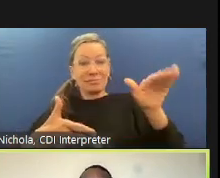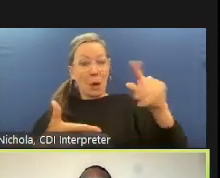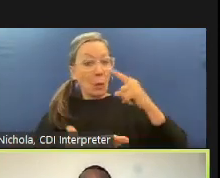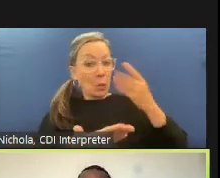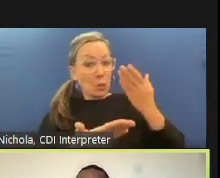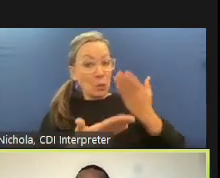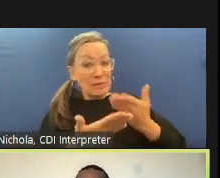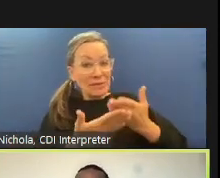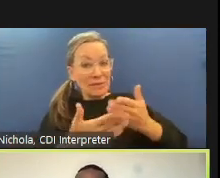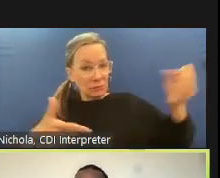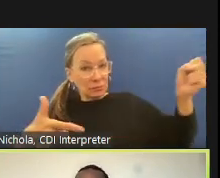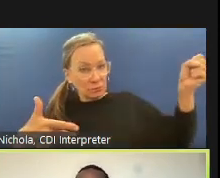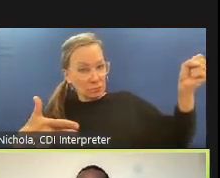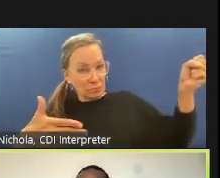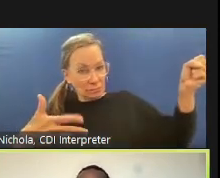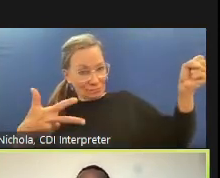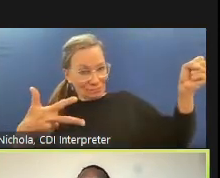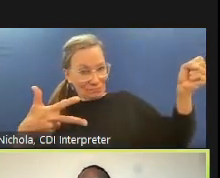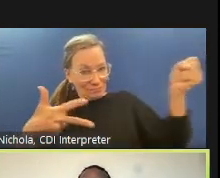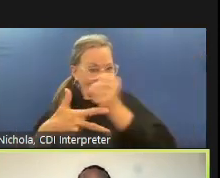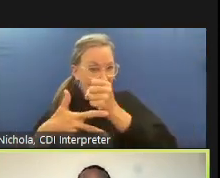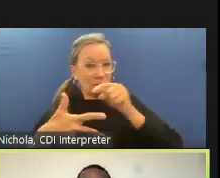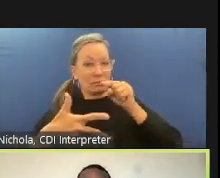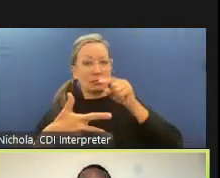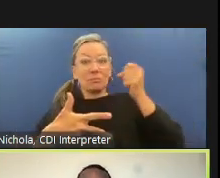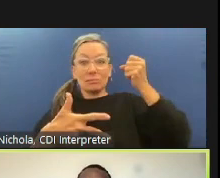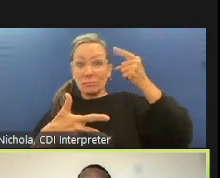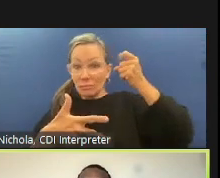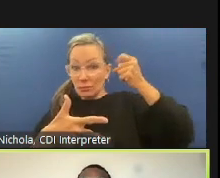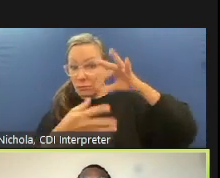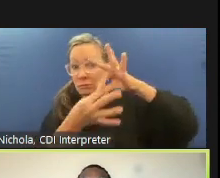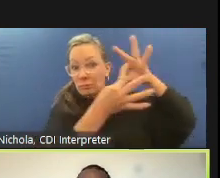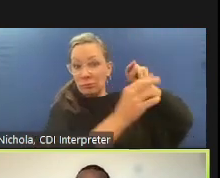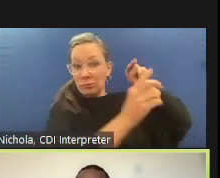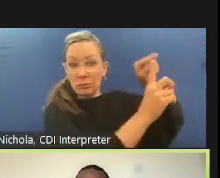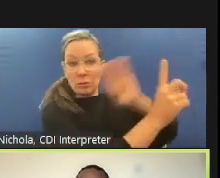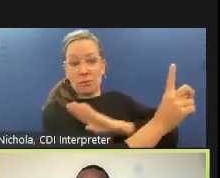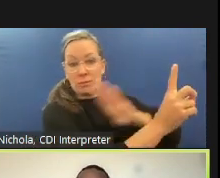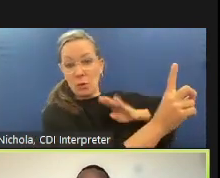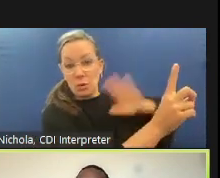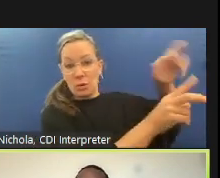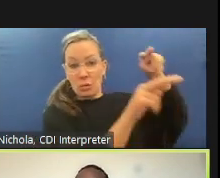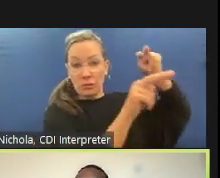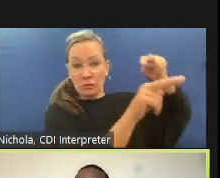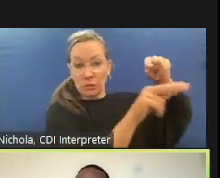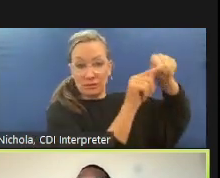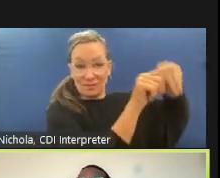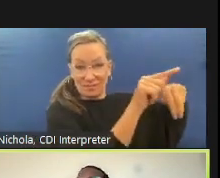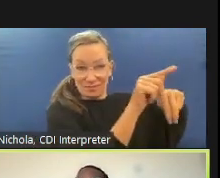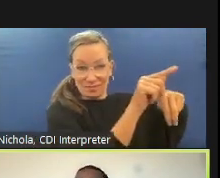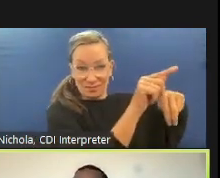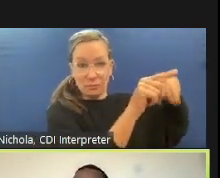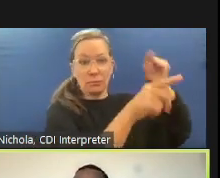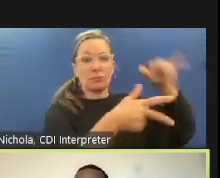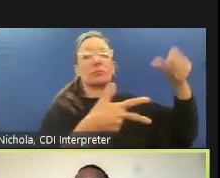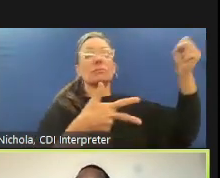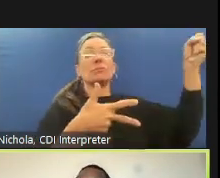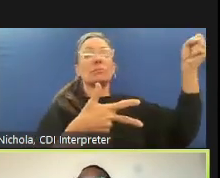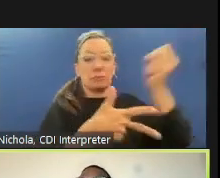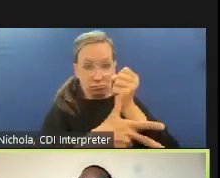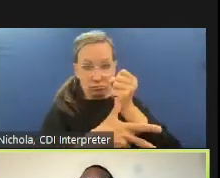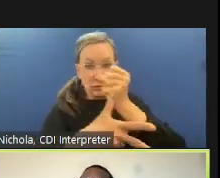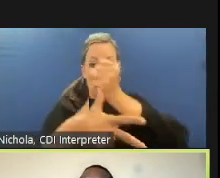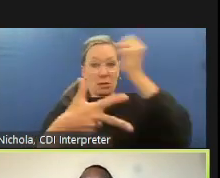board's jurisdiction within the the scope of the board's work they can use it to bring in any officer of the county